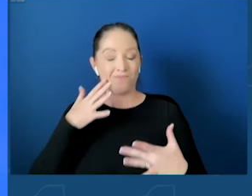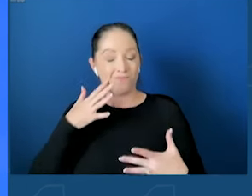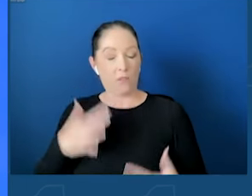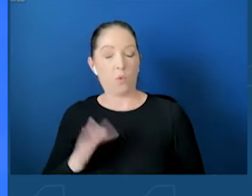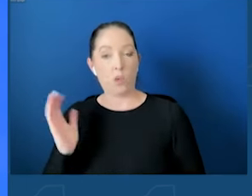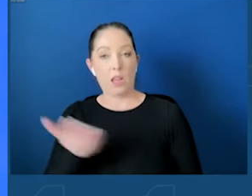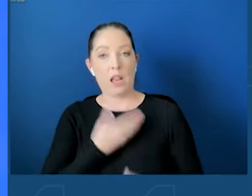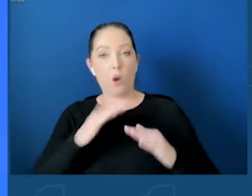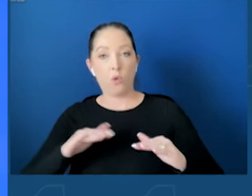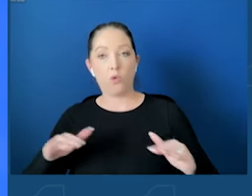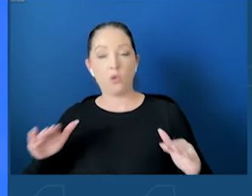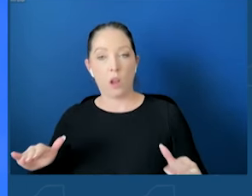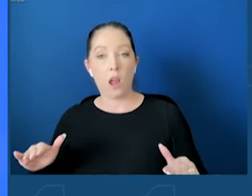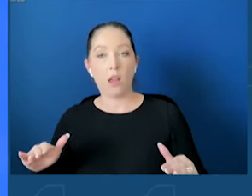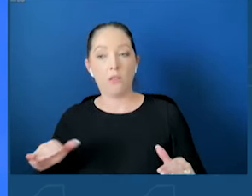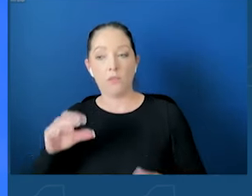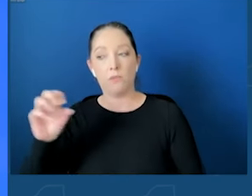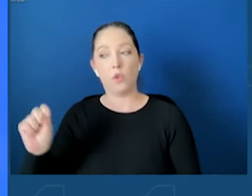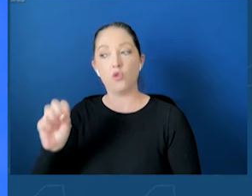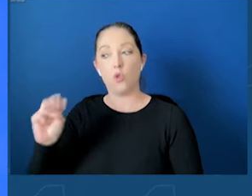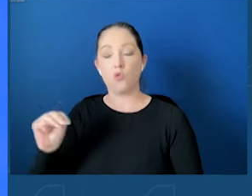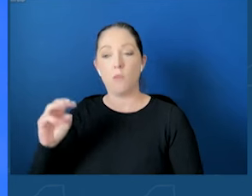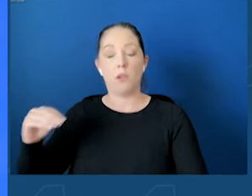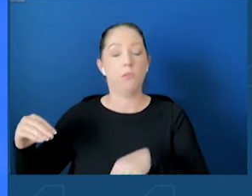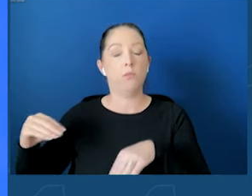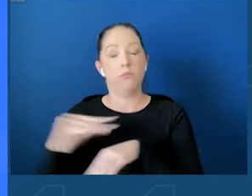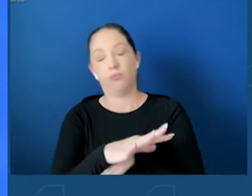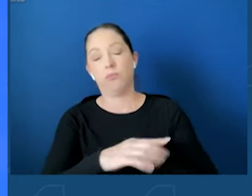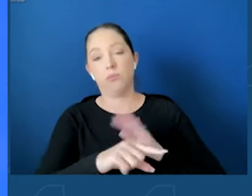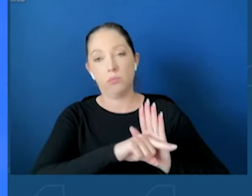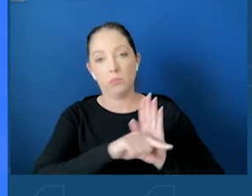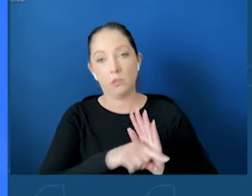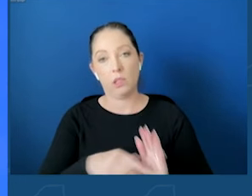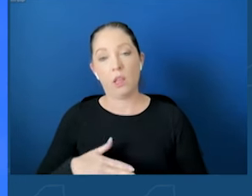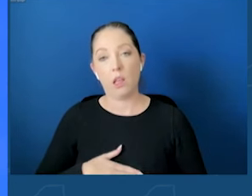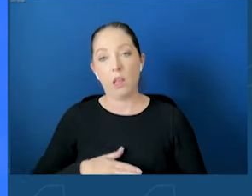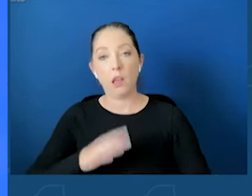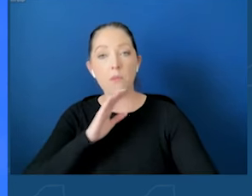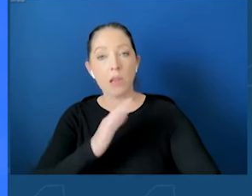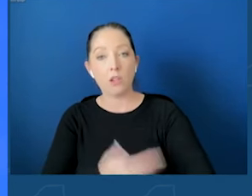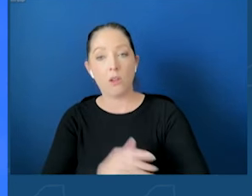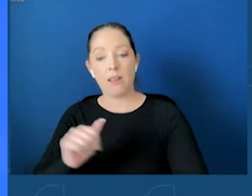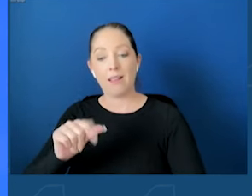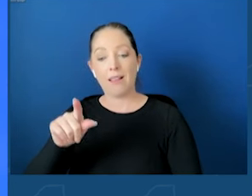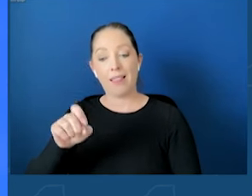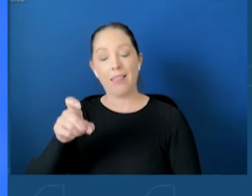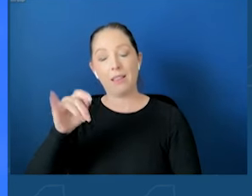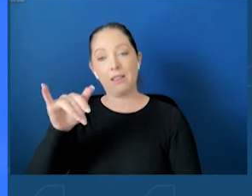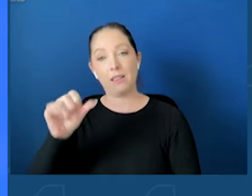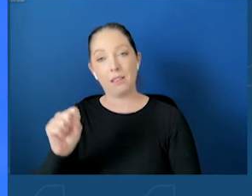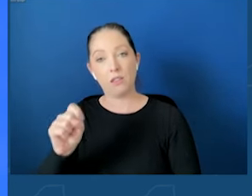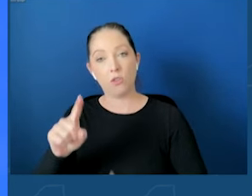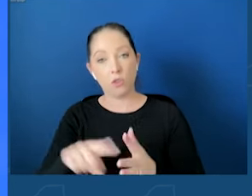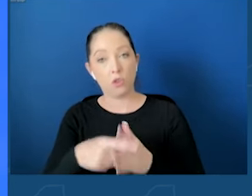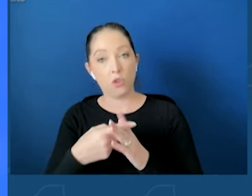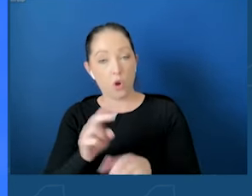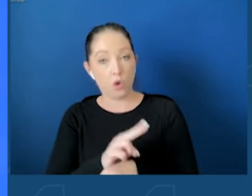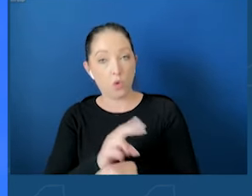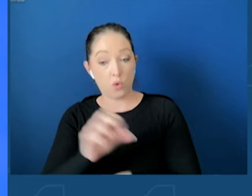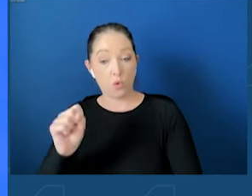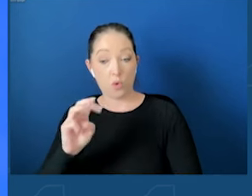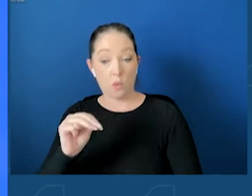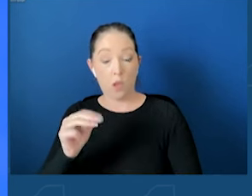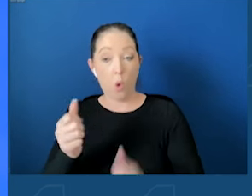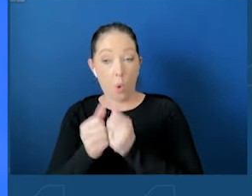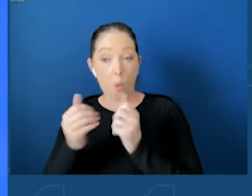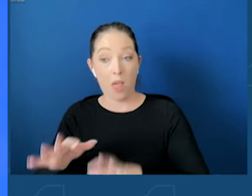harmed by social media. My daughter, Alexis, started using social media without my husband and I's consent at the